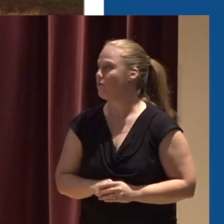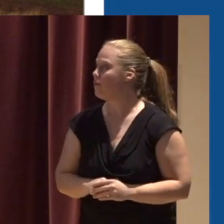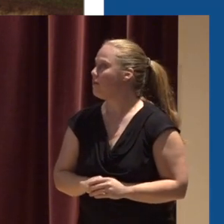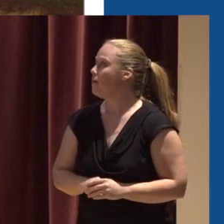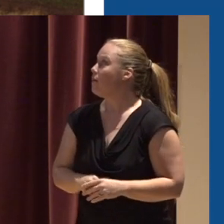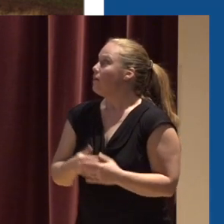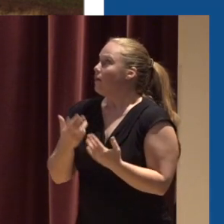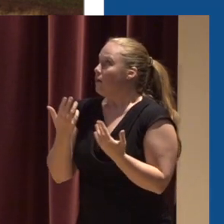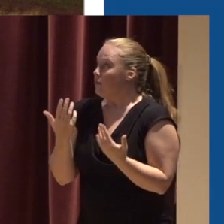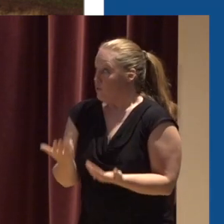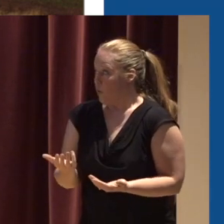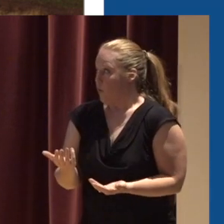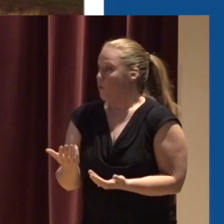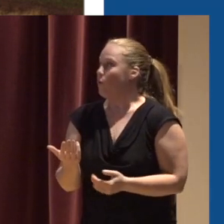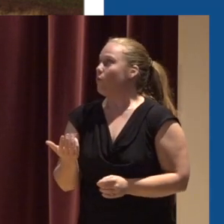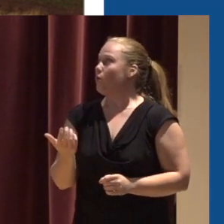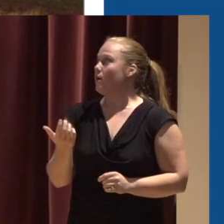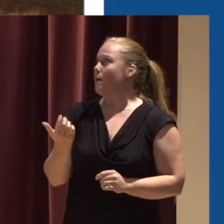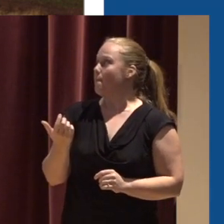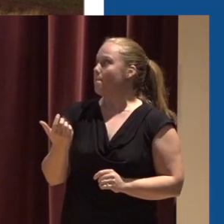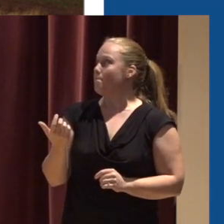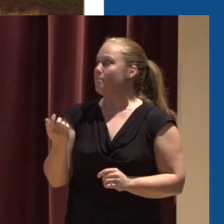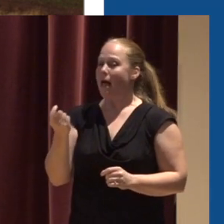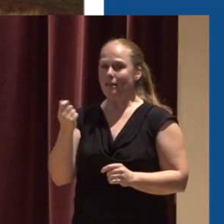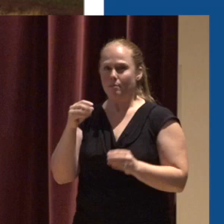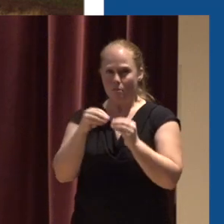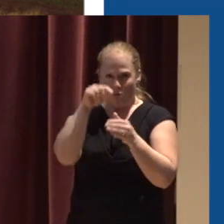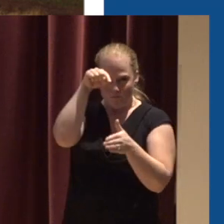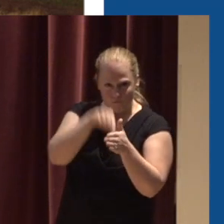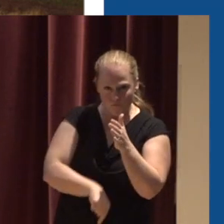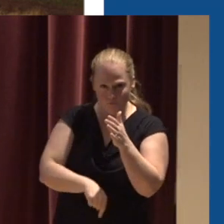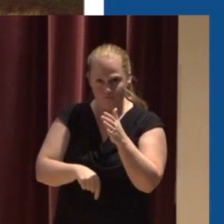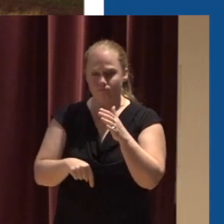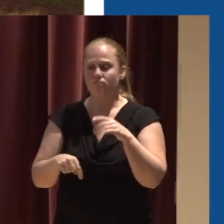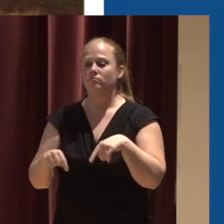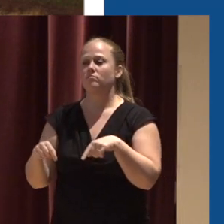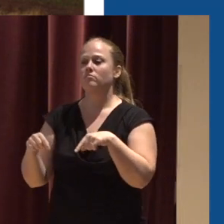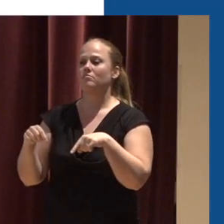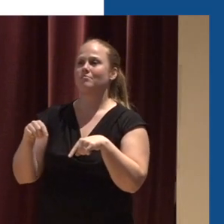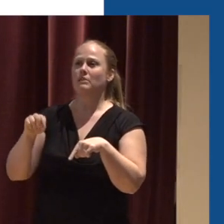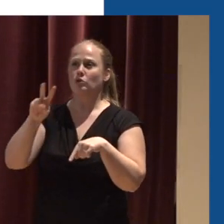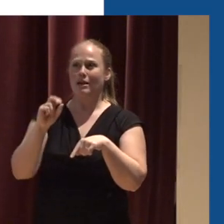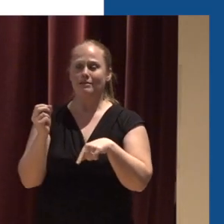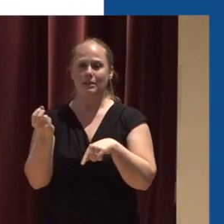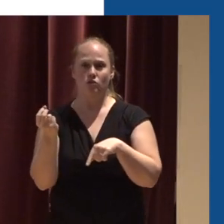So taking a little bit deeper look into what we had back in 2012